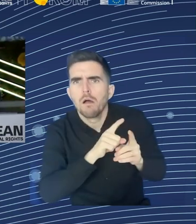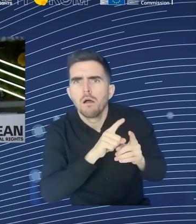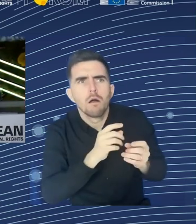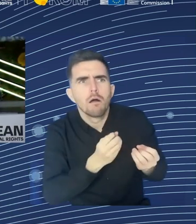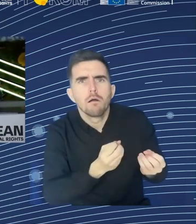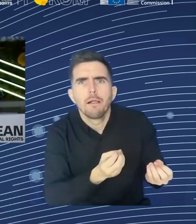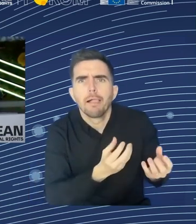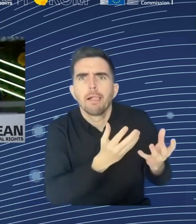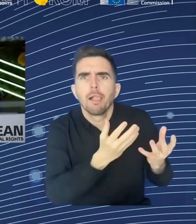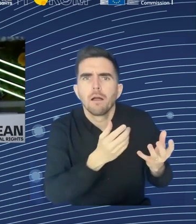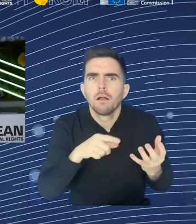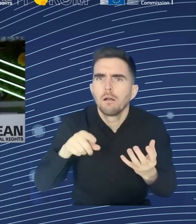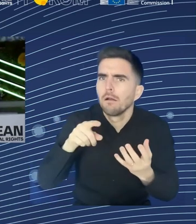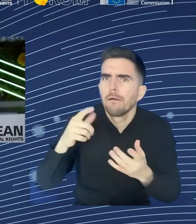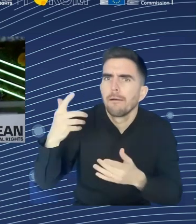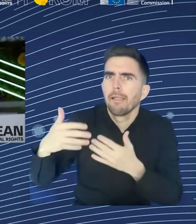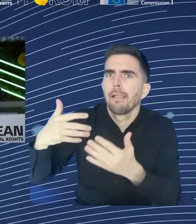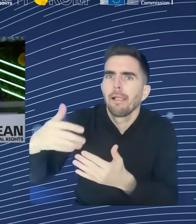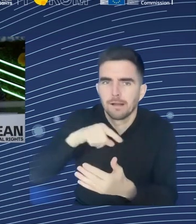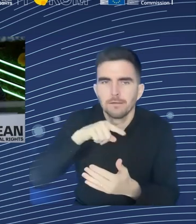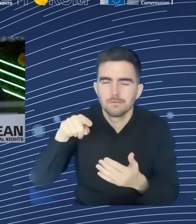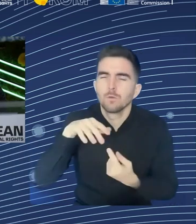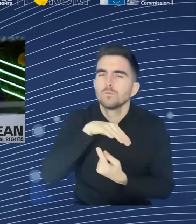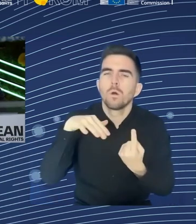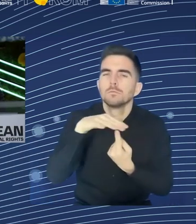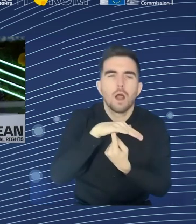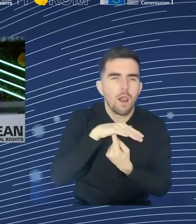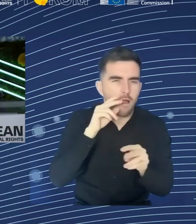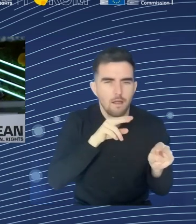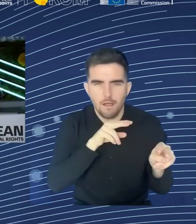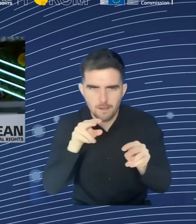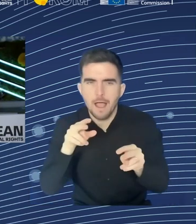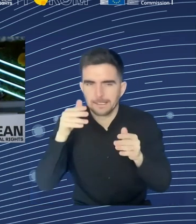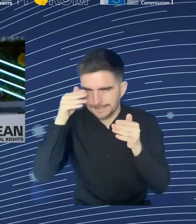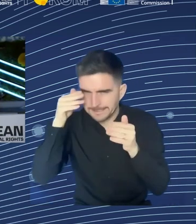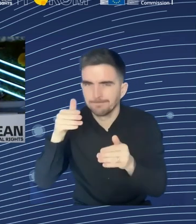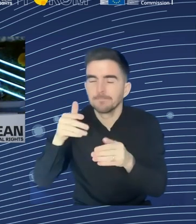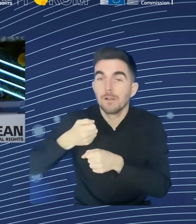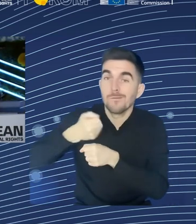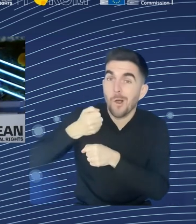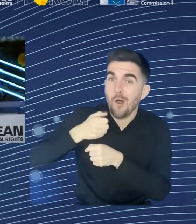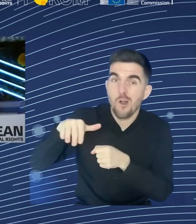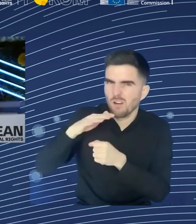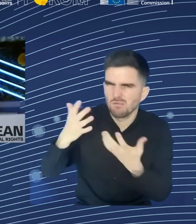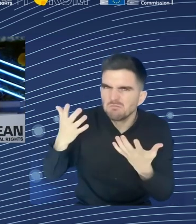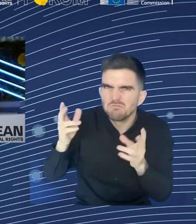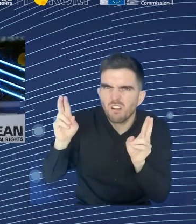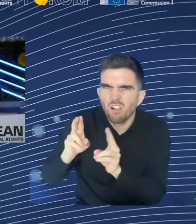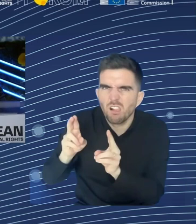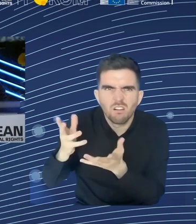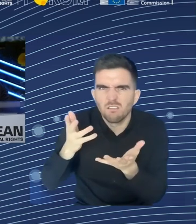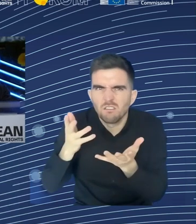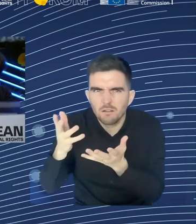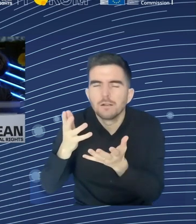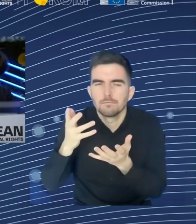So when it comes to the economy, employment social developments, we have to say that the